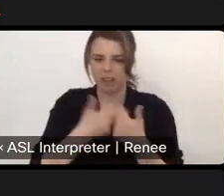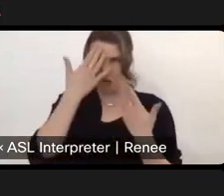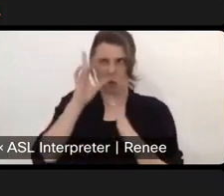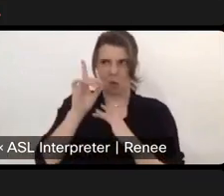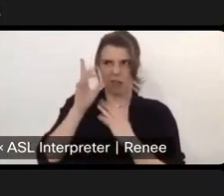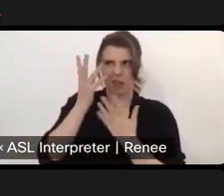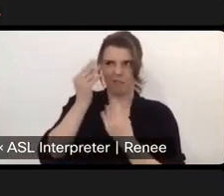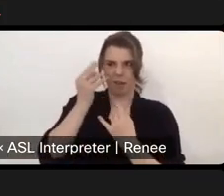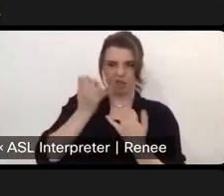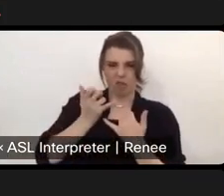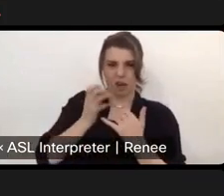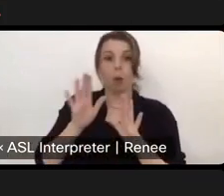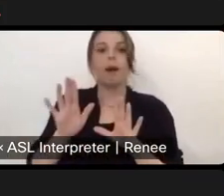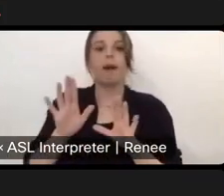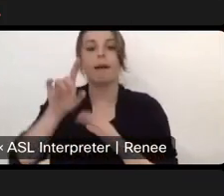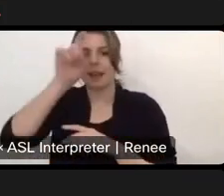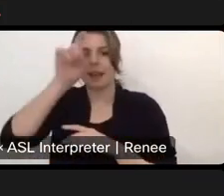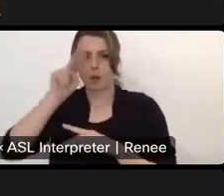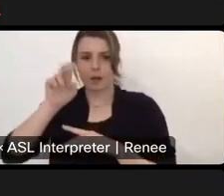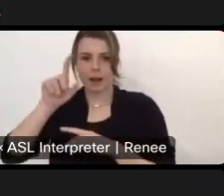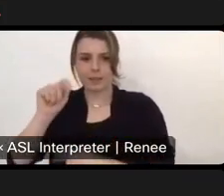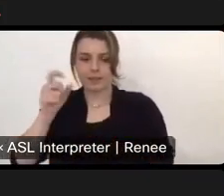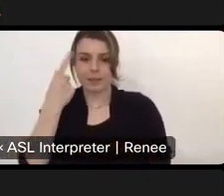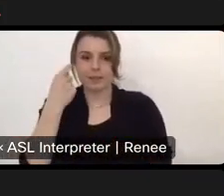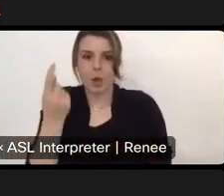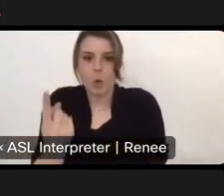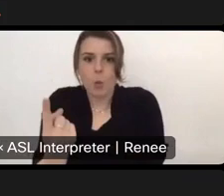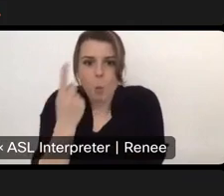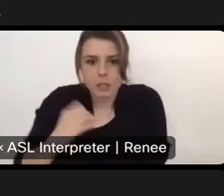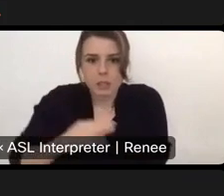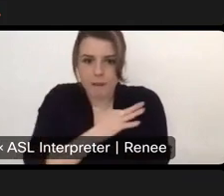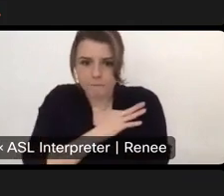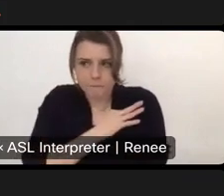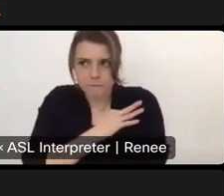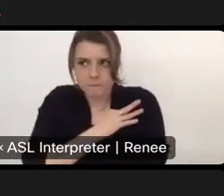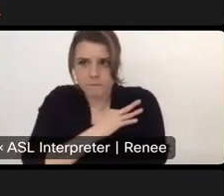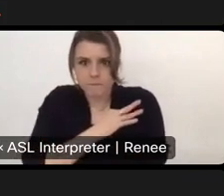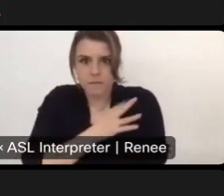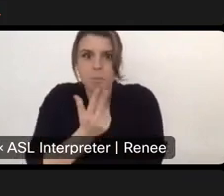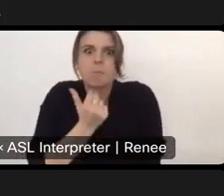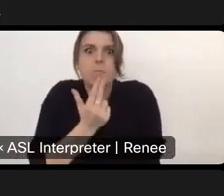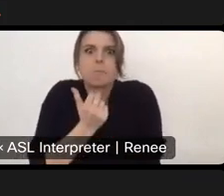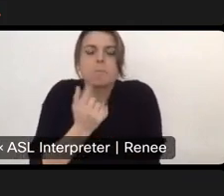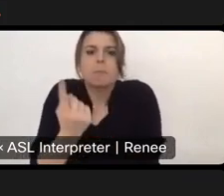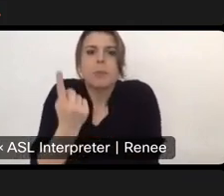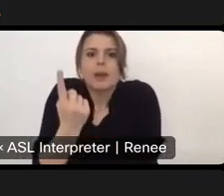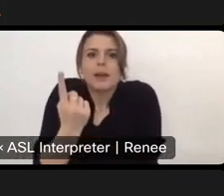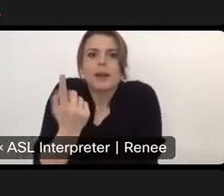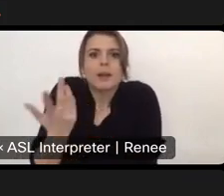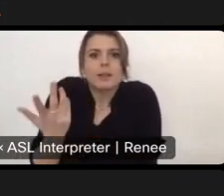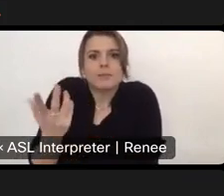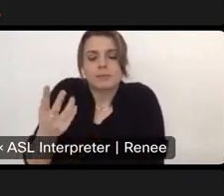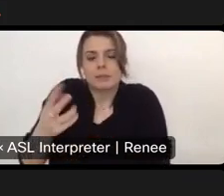but at evilness, as you may know, we were down to one staff. Uh, maybe two between evil nested Cimarron and that makes compliance,